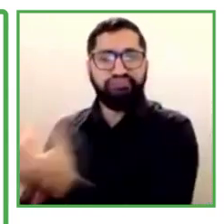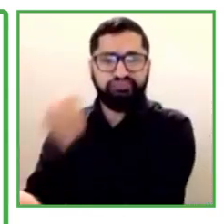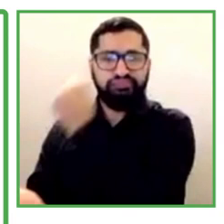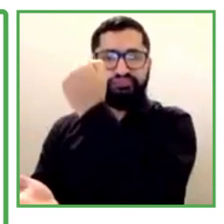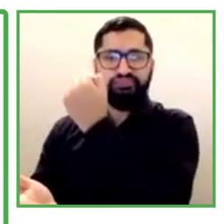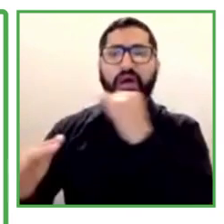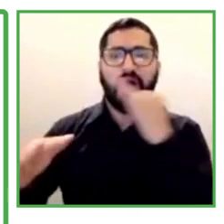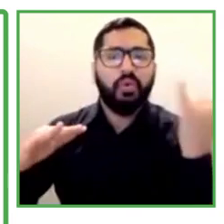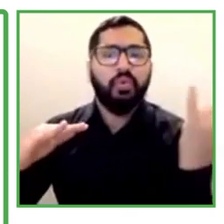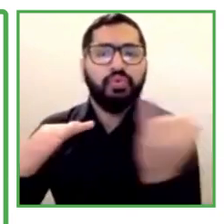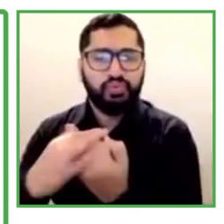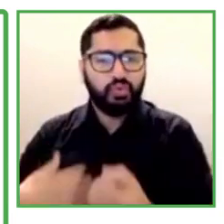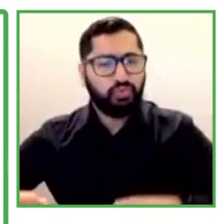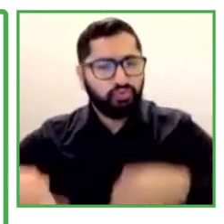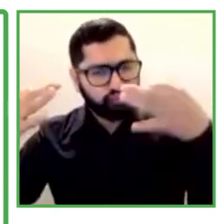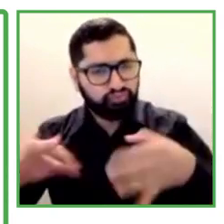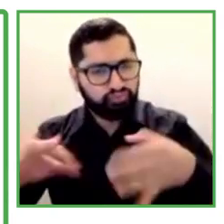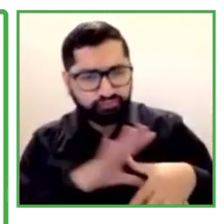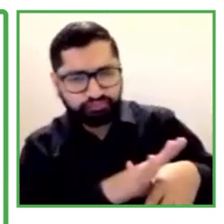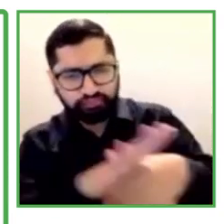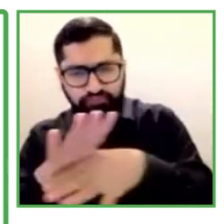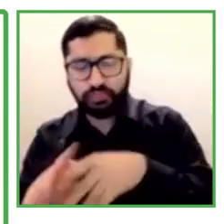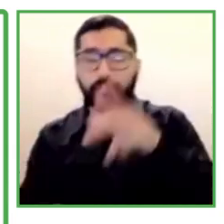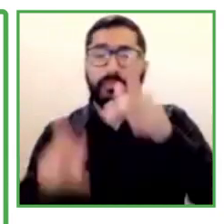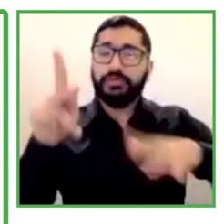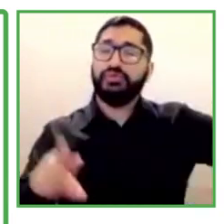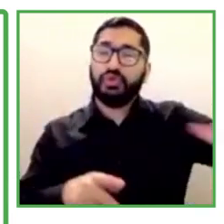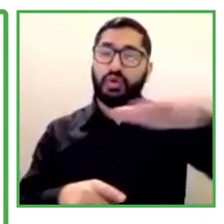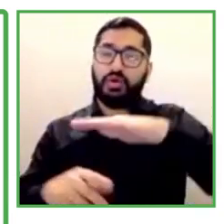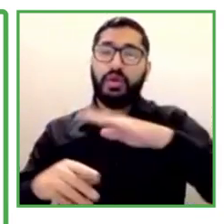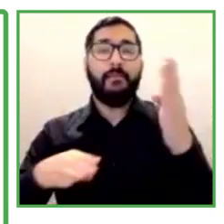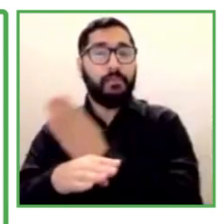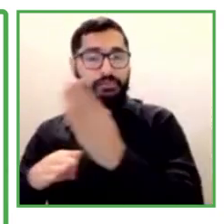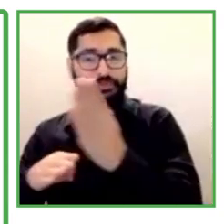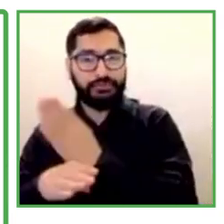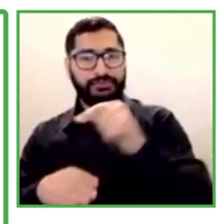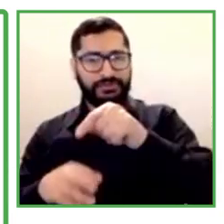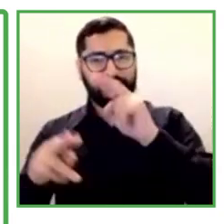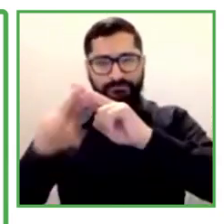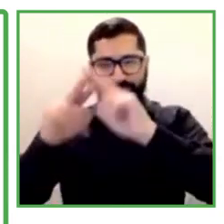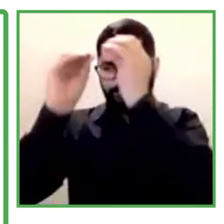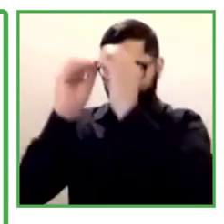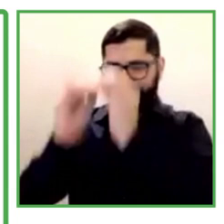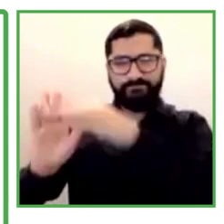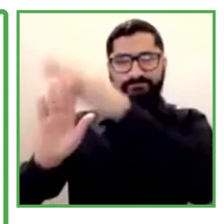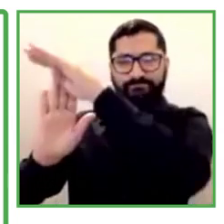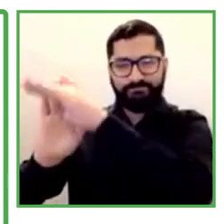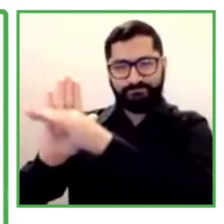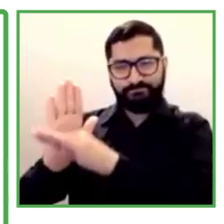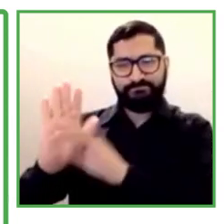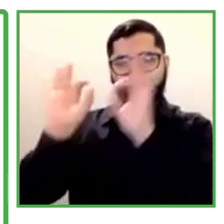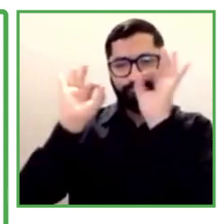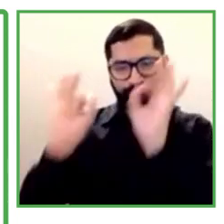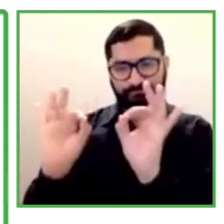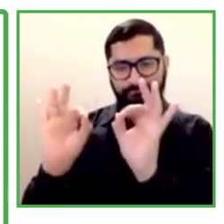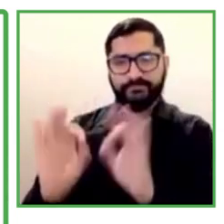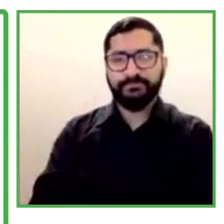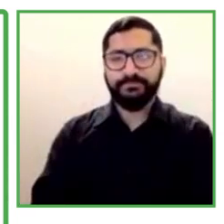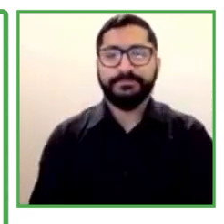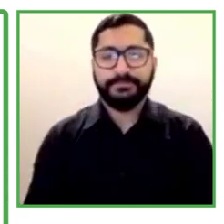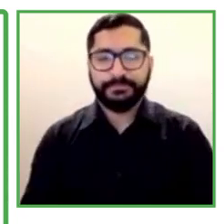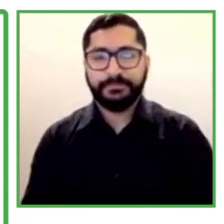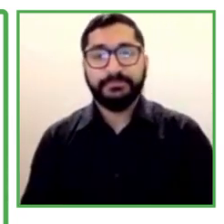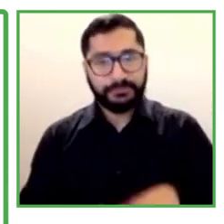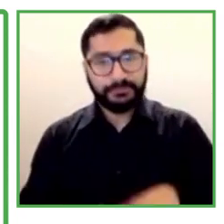And this meant to have a program that had some benefits that we had already developed and incorporate new